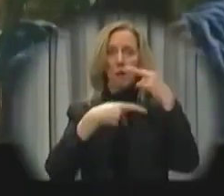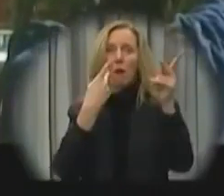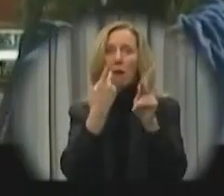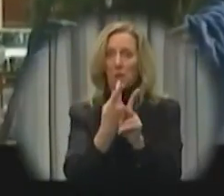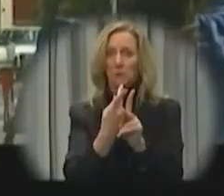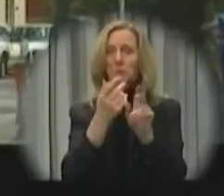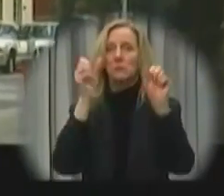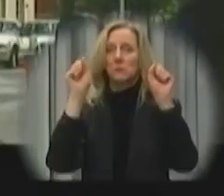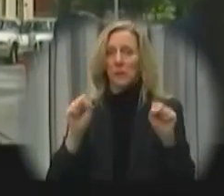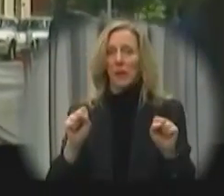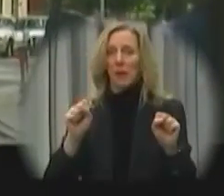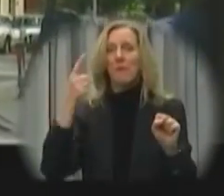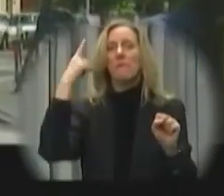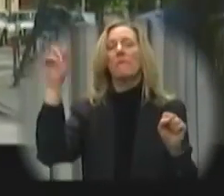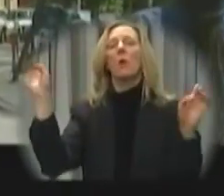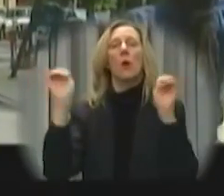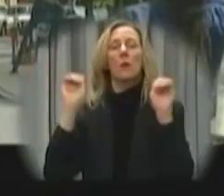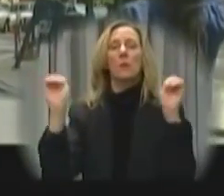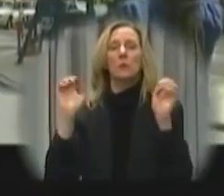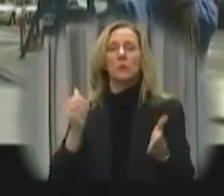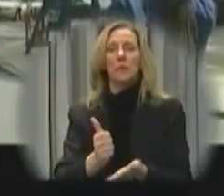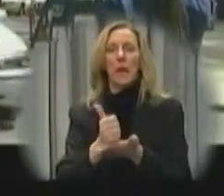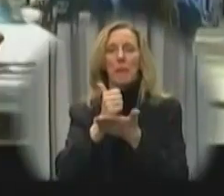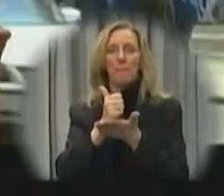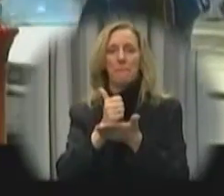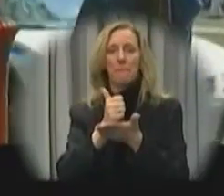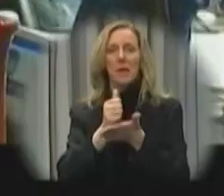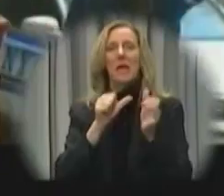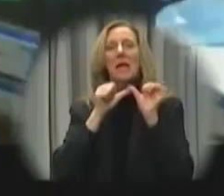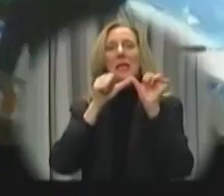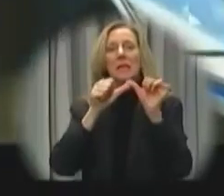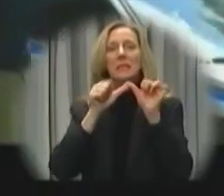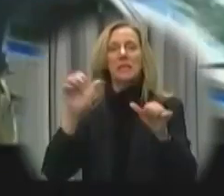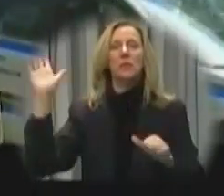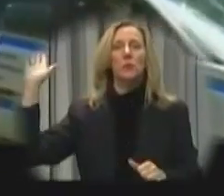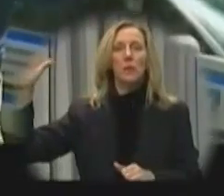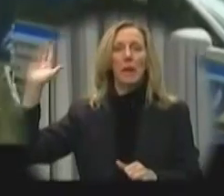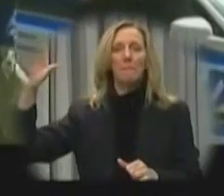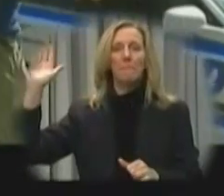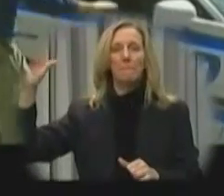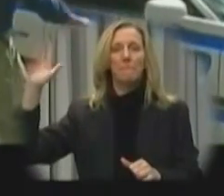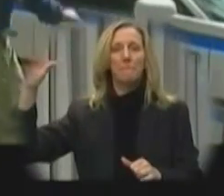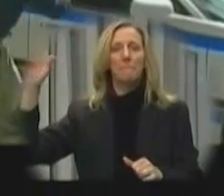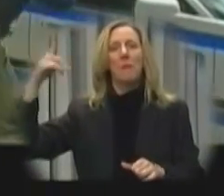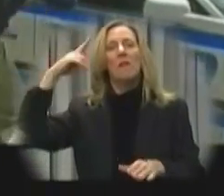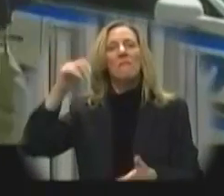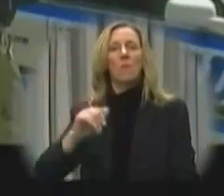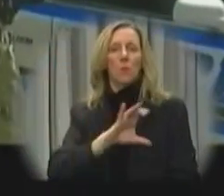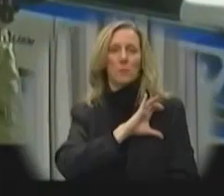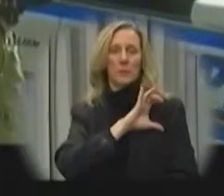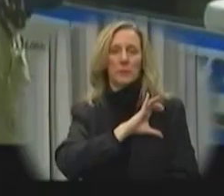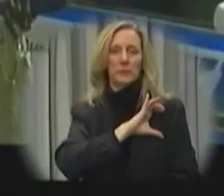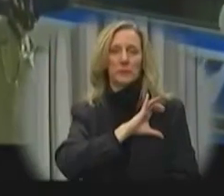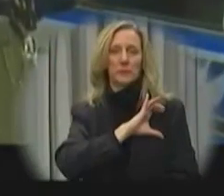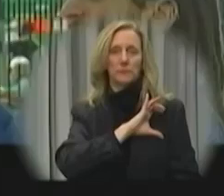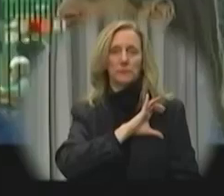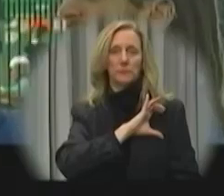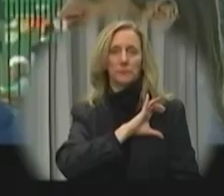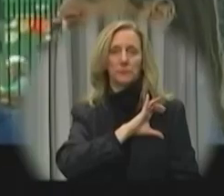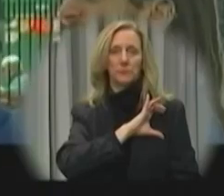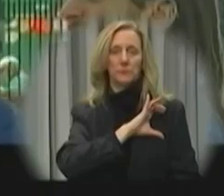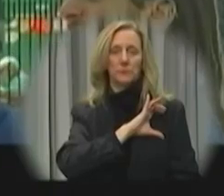are two tapping patterns you can use to summon emergency help. A continuous tapping pattern summons the police department.